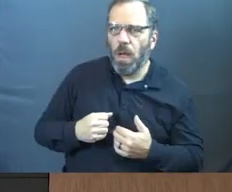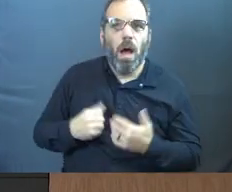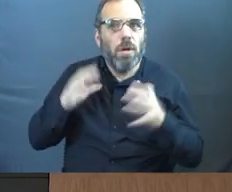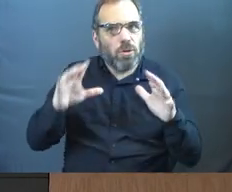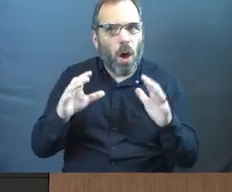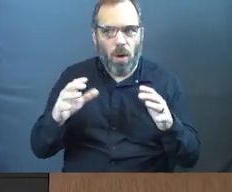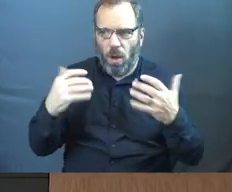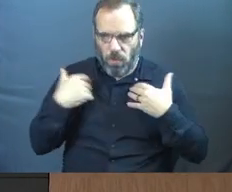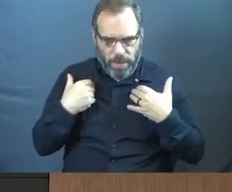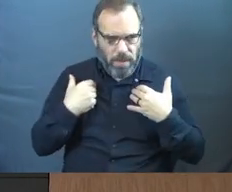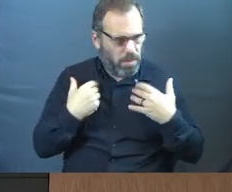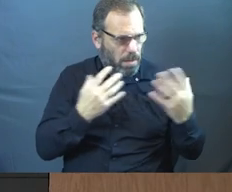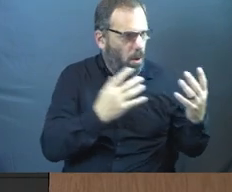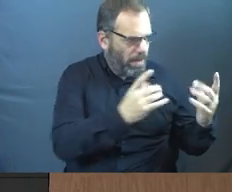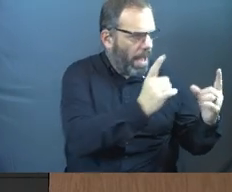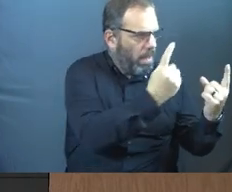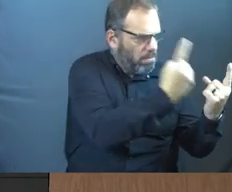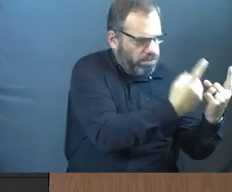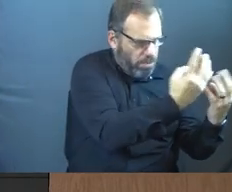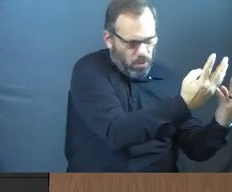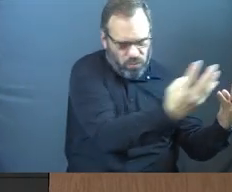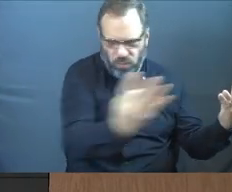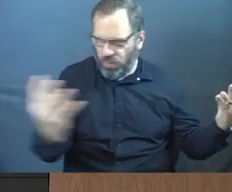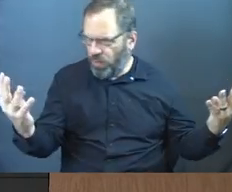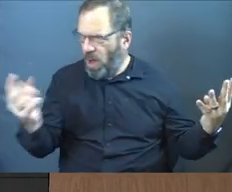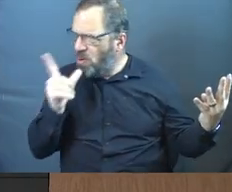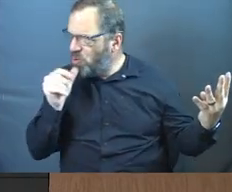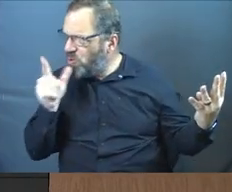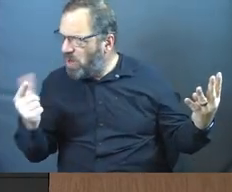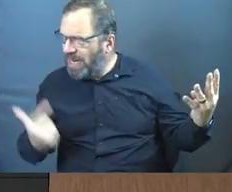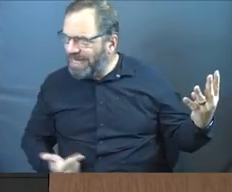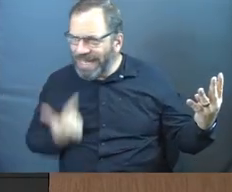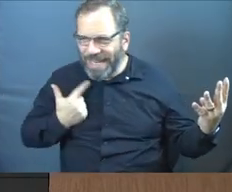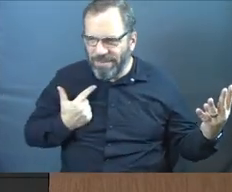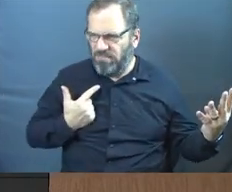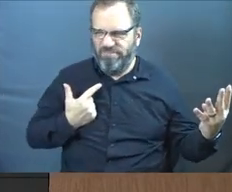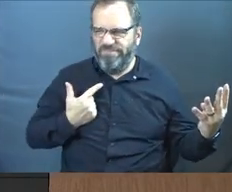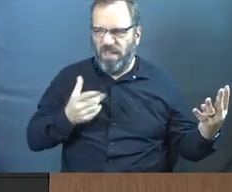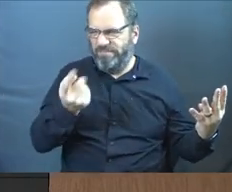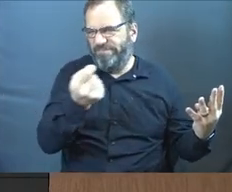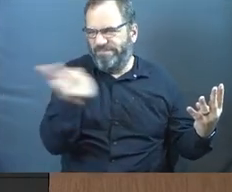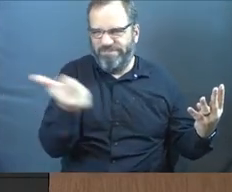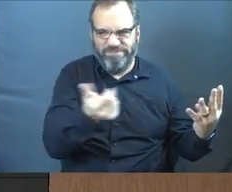So we should line people up and decide who should breed and who shouldn't.